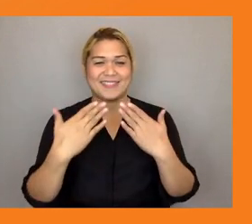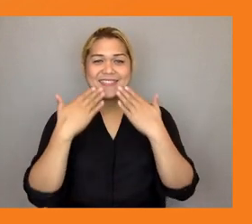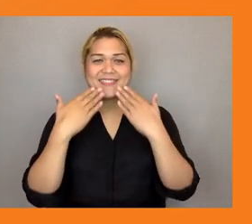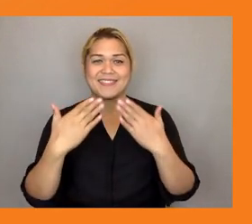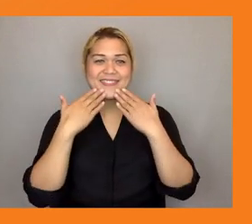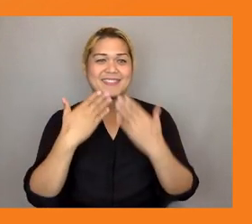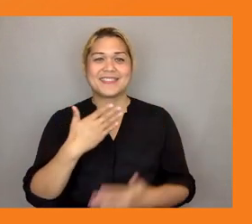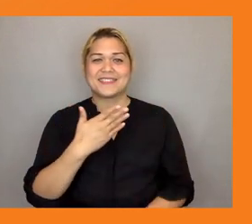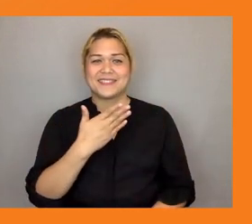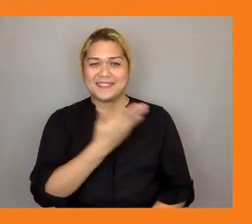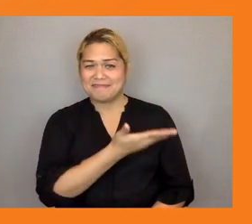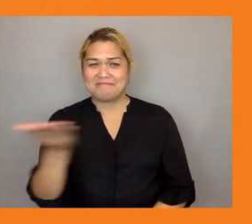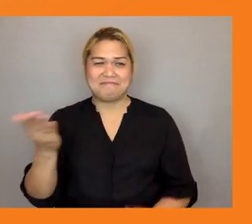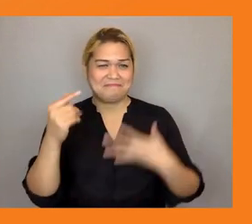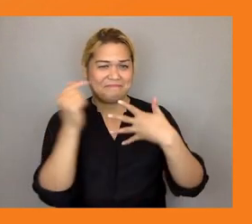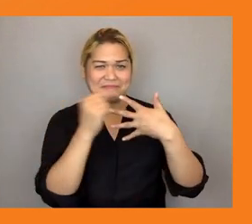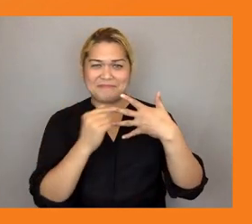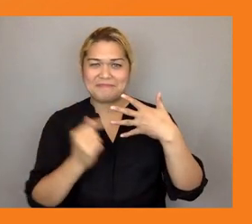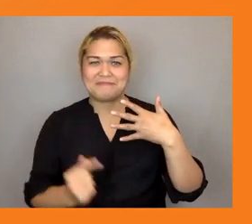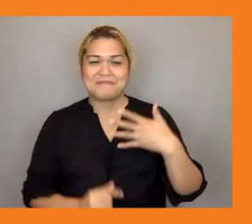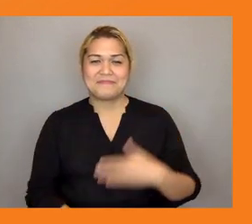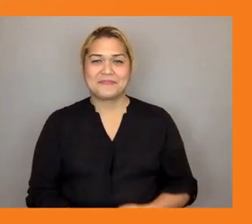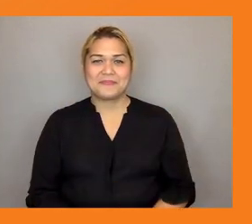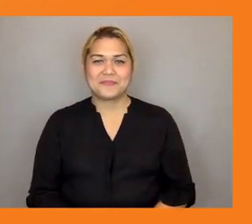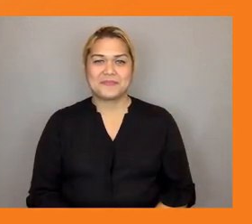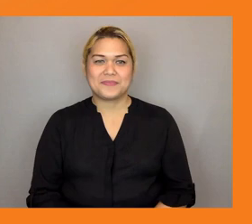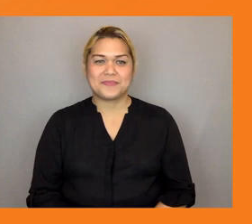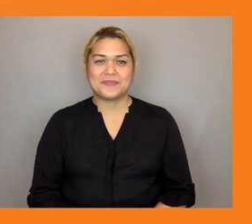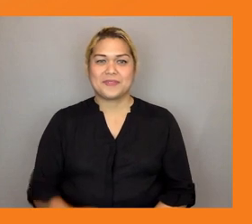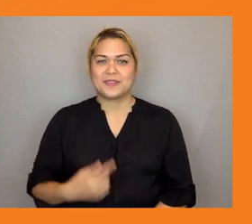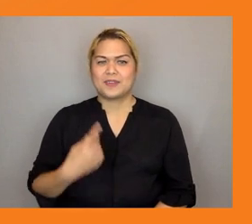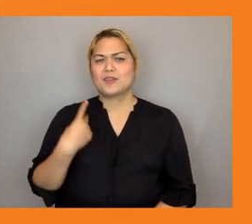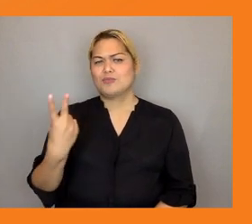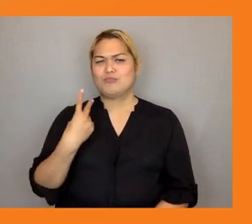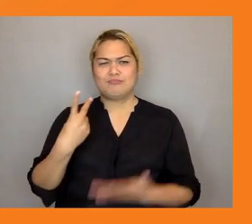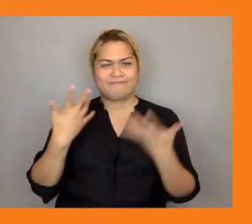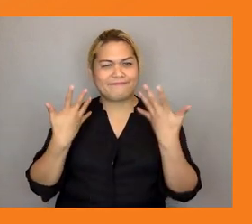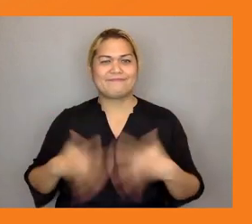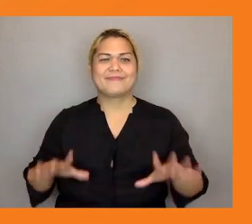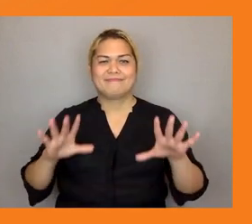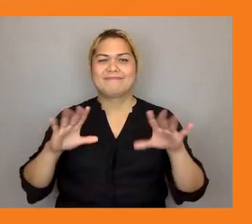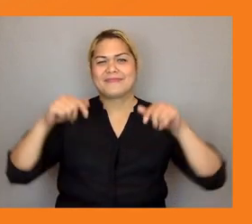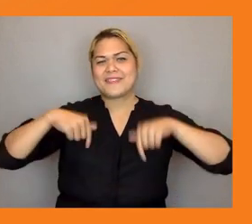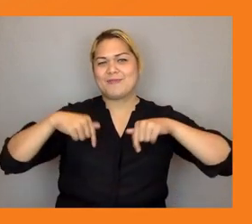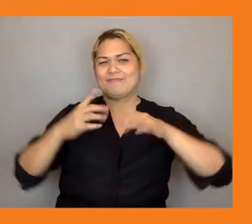this is as far as simon and i go for today's session it has been a pleasure to talk to you today